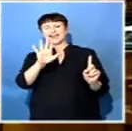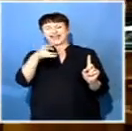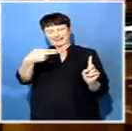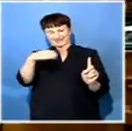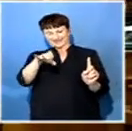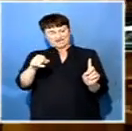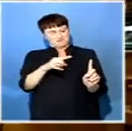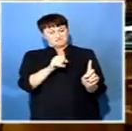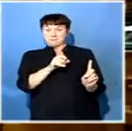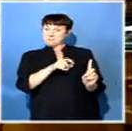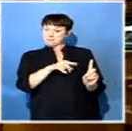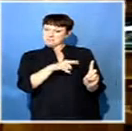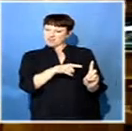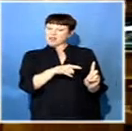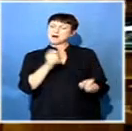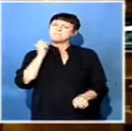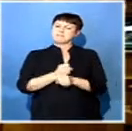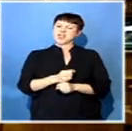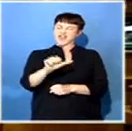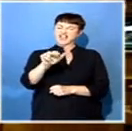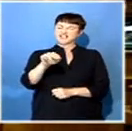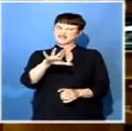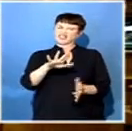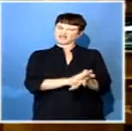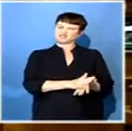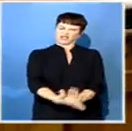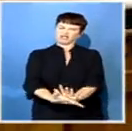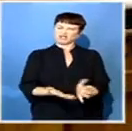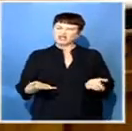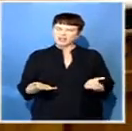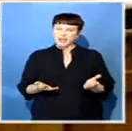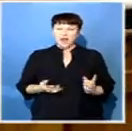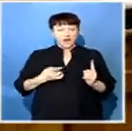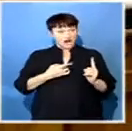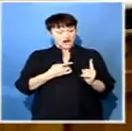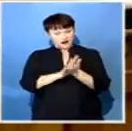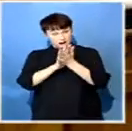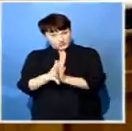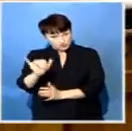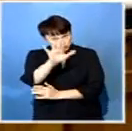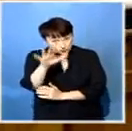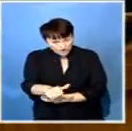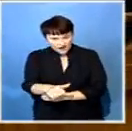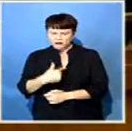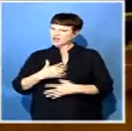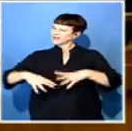has killed the ANC. We will not allow him to kill South Africa.